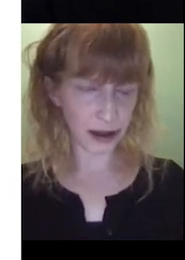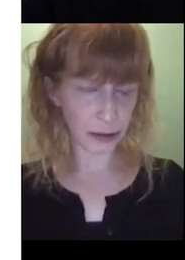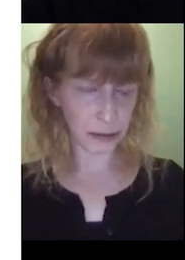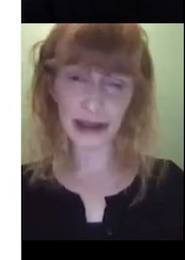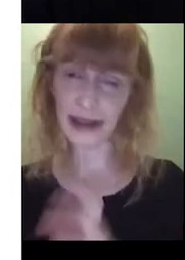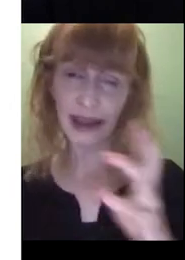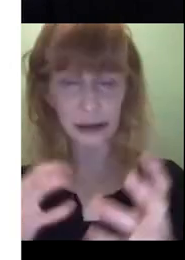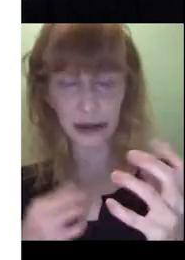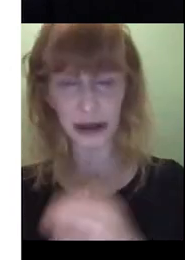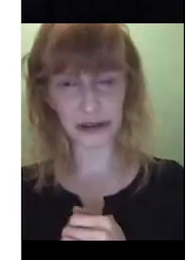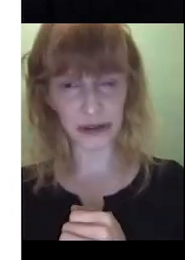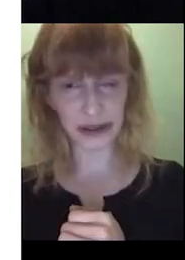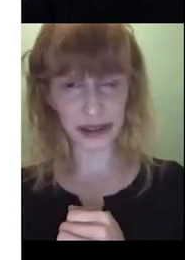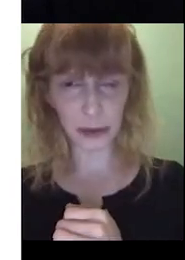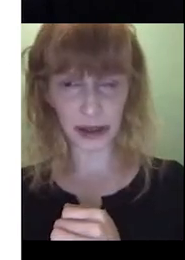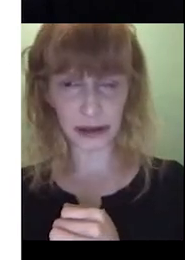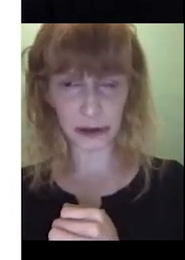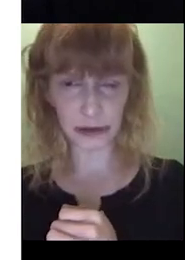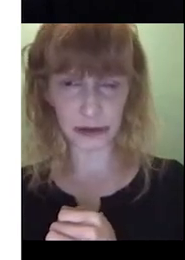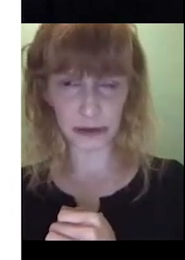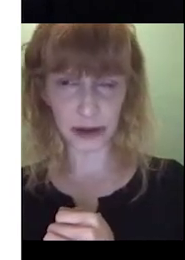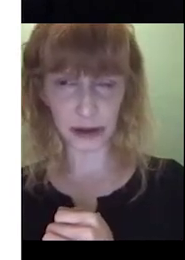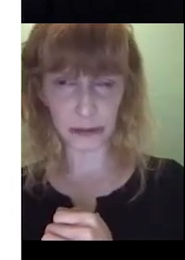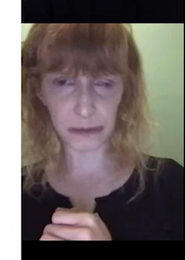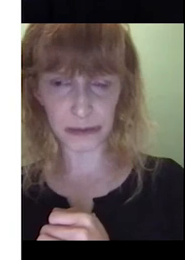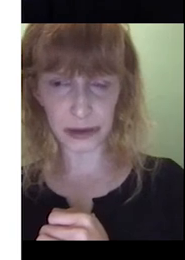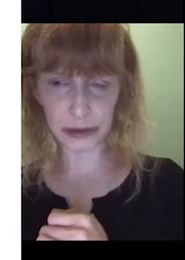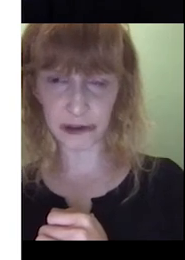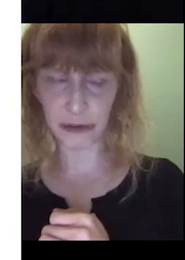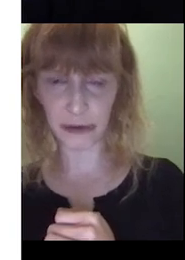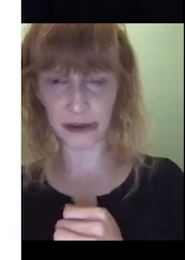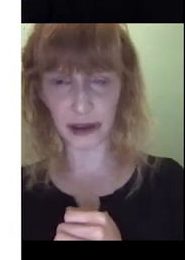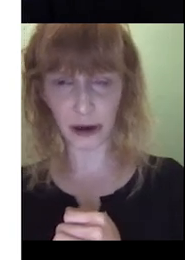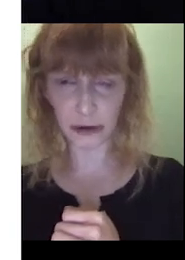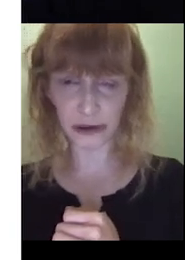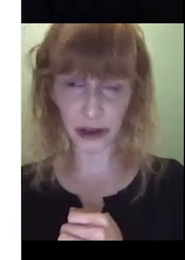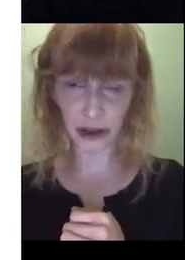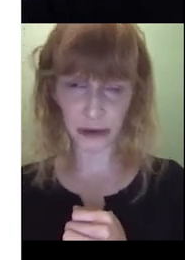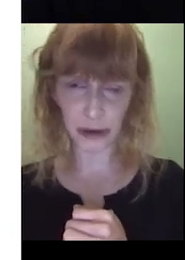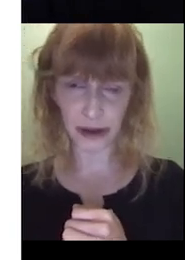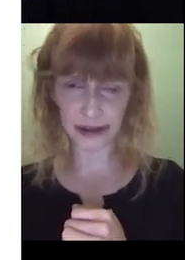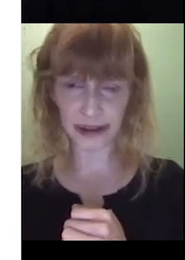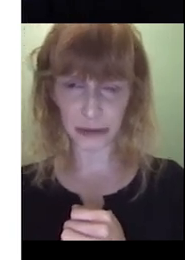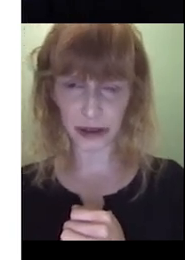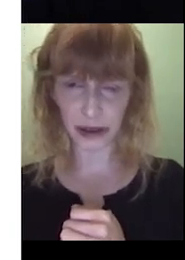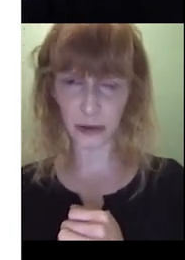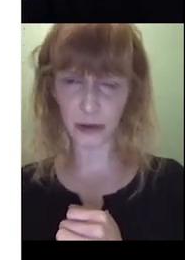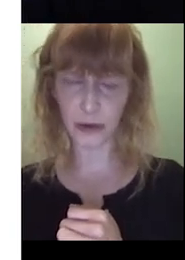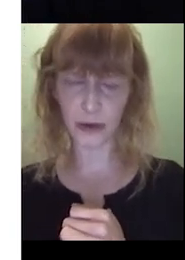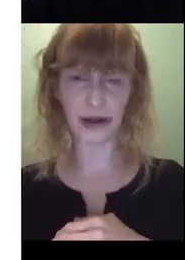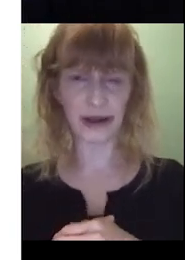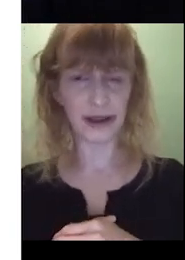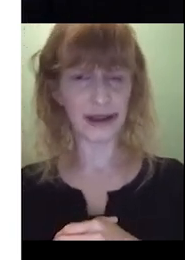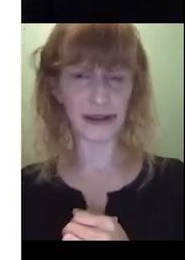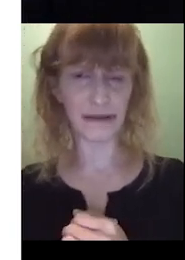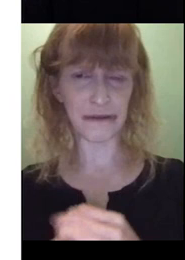Um, and then again, something else I was thinking about in terms of, um, pitching it for a slightly older child, we might say something like,